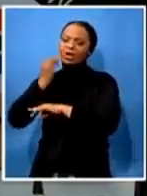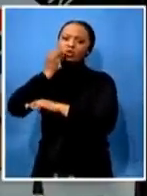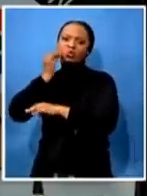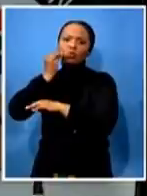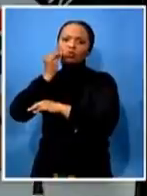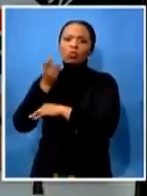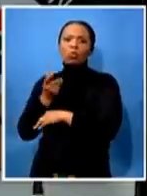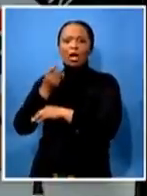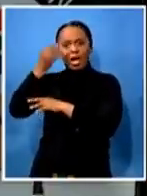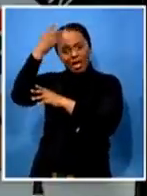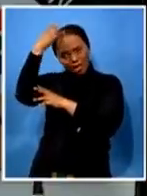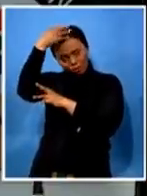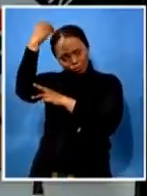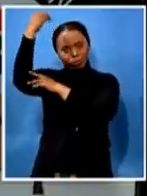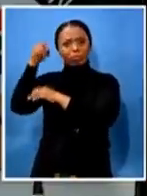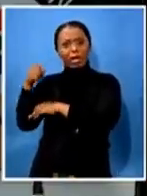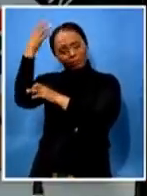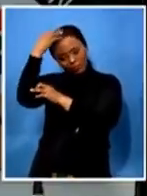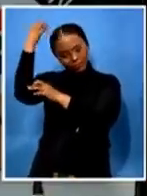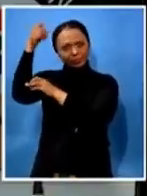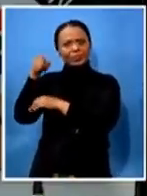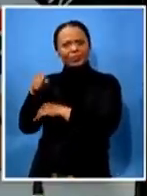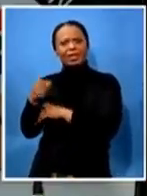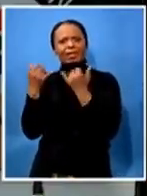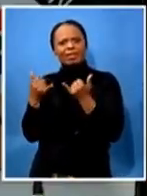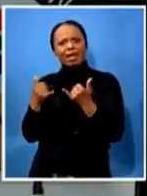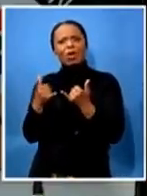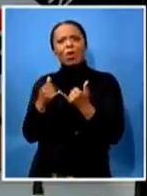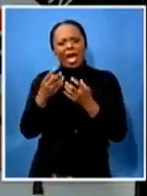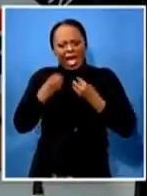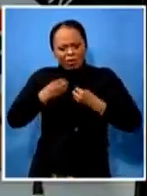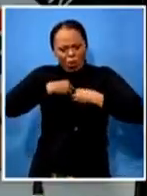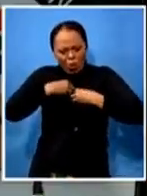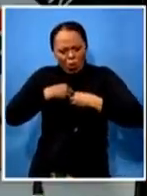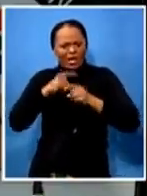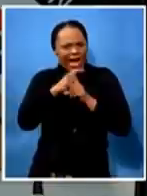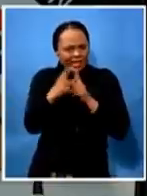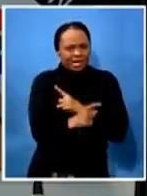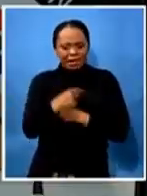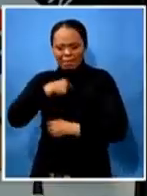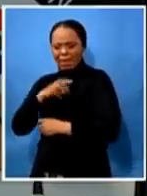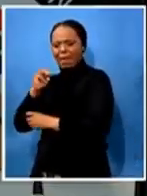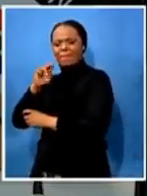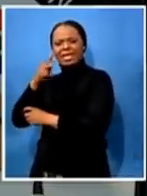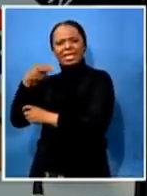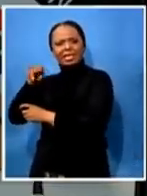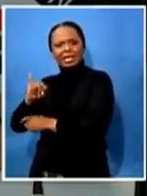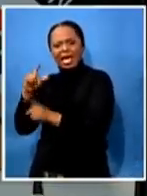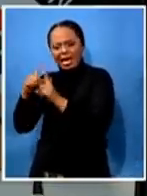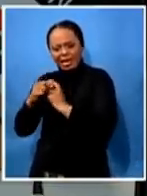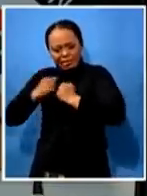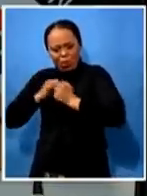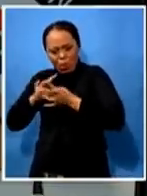who have their own culture i'm born mkiza we have our own culture at home and we have our own rituals that we brought we